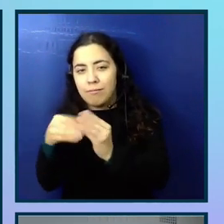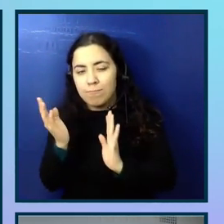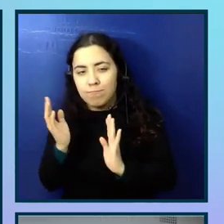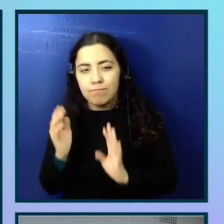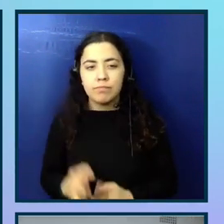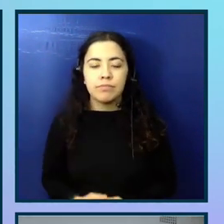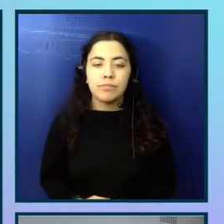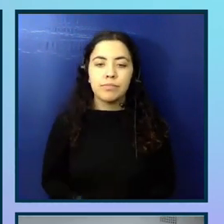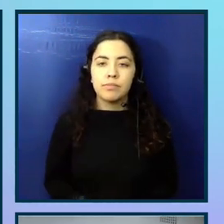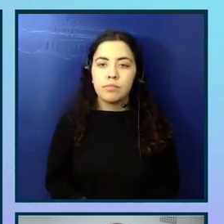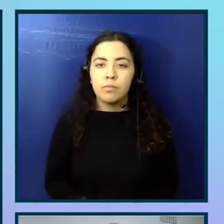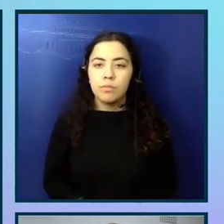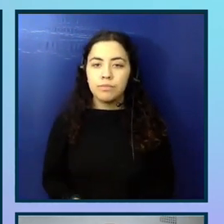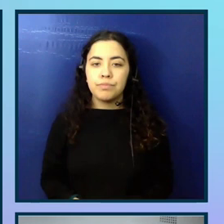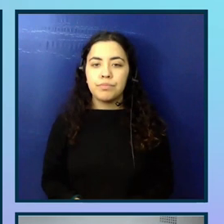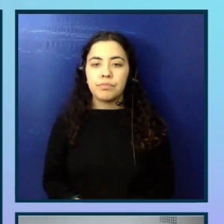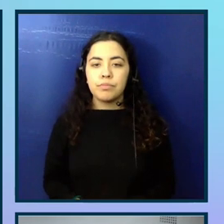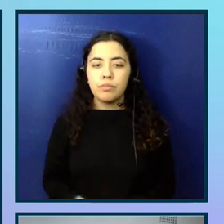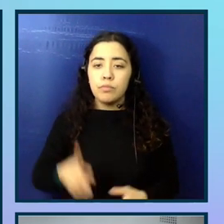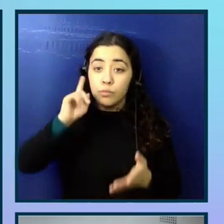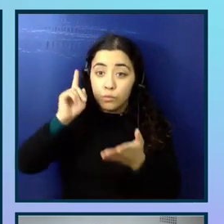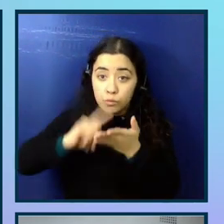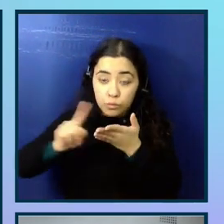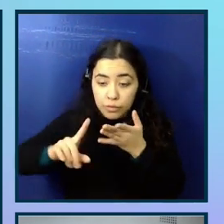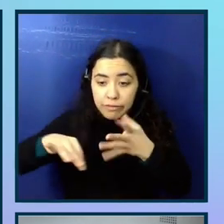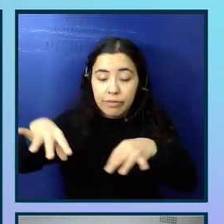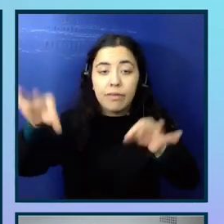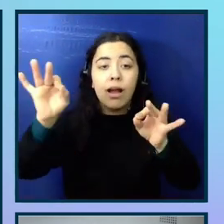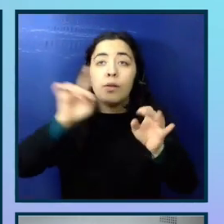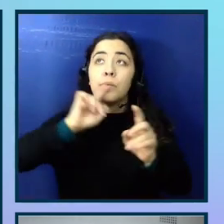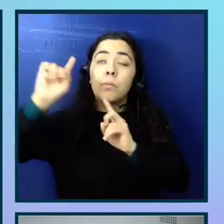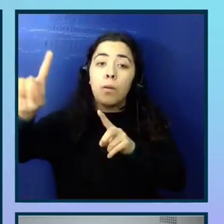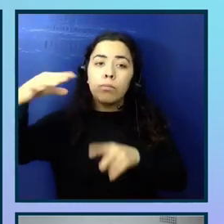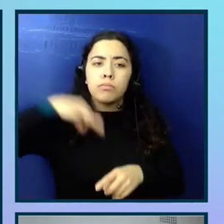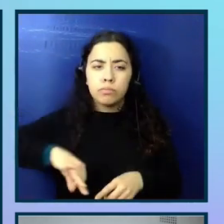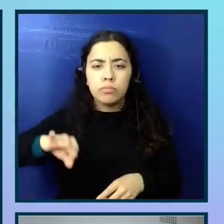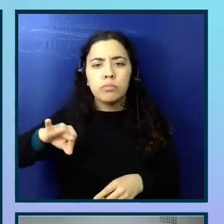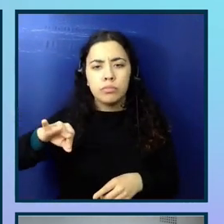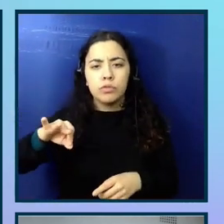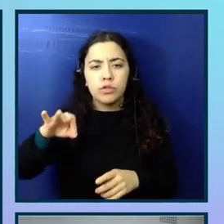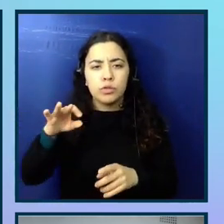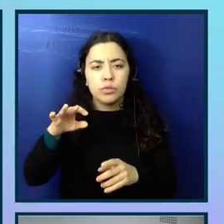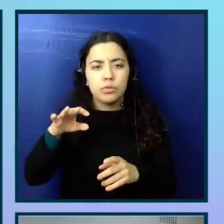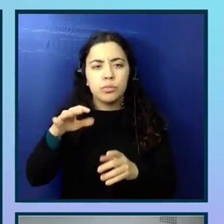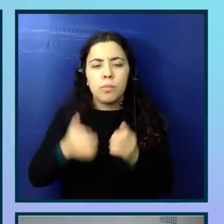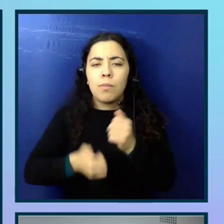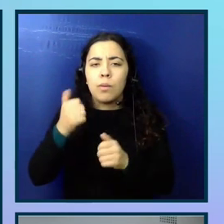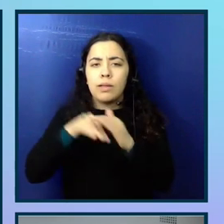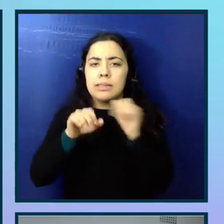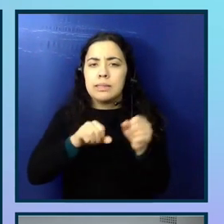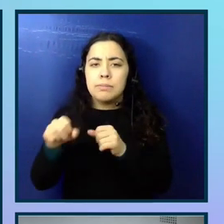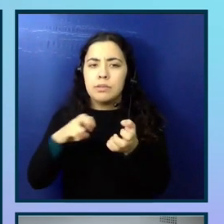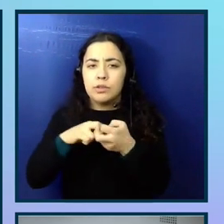When you're reporting your findings, it is beneficial to pull out all the accessibility, or most of the accessibility issues for your